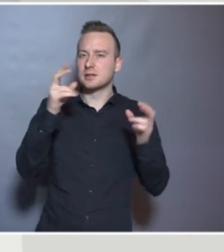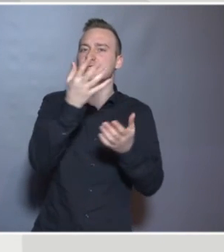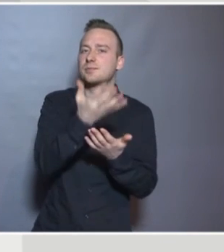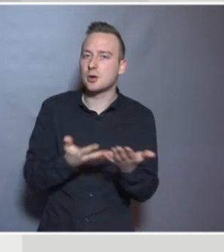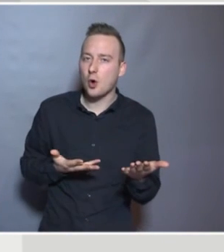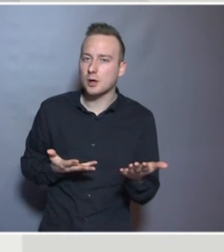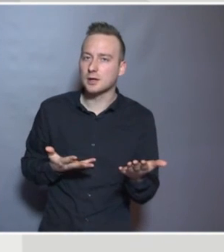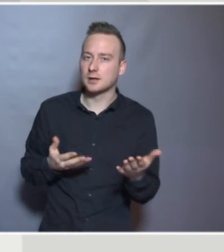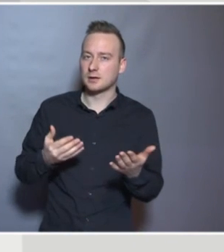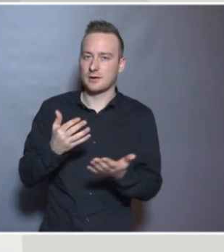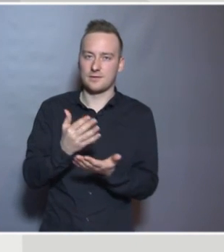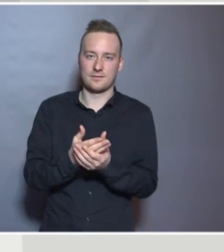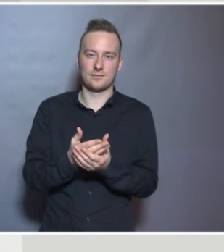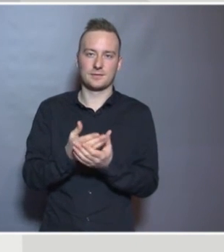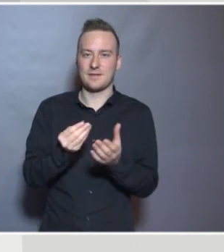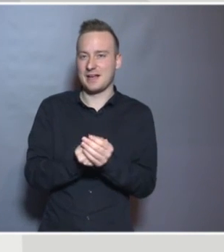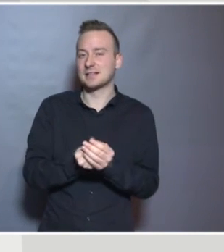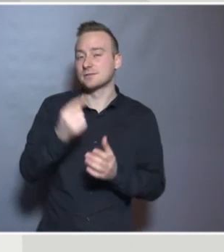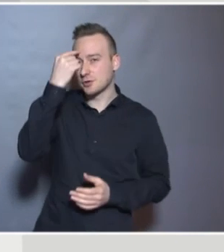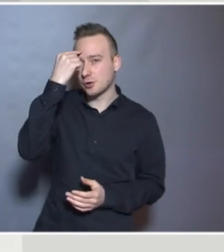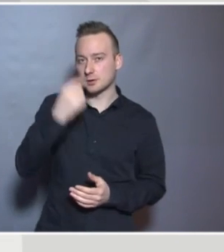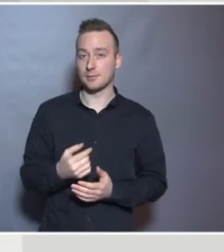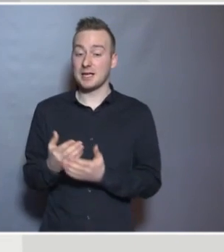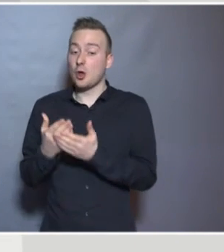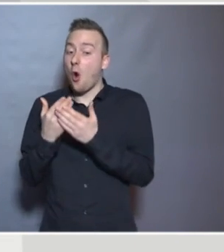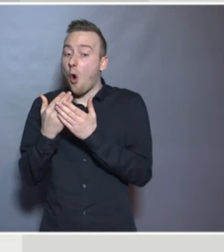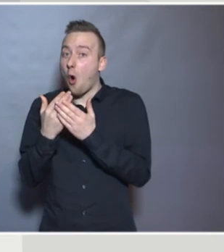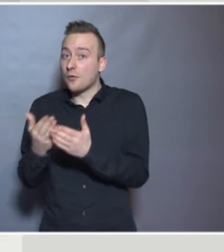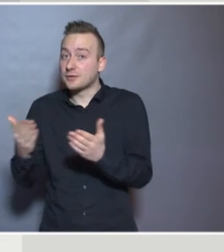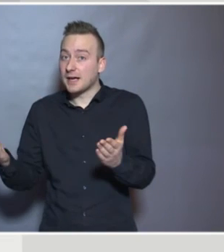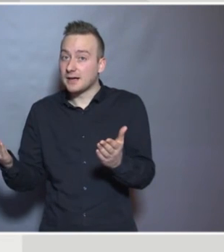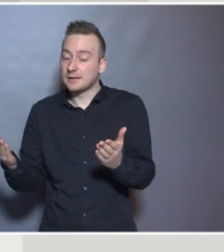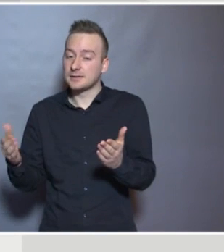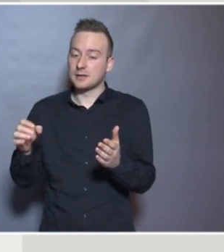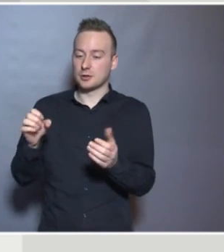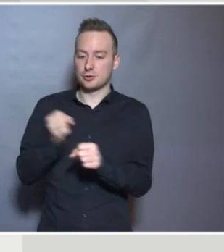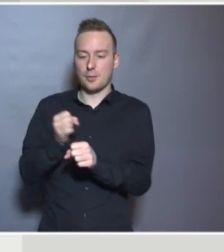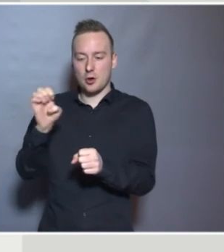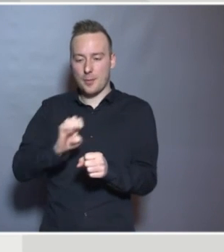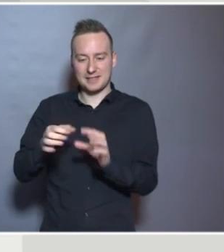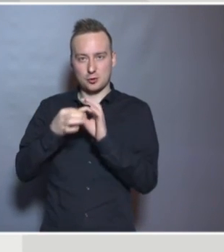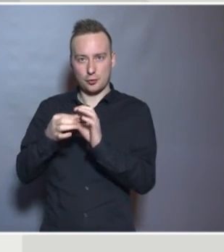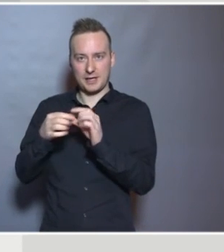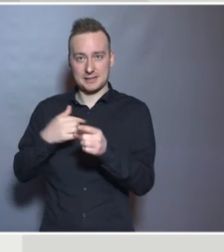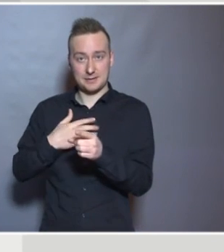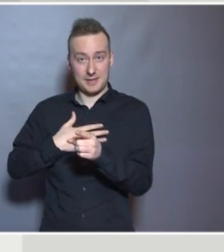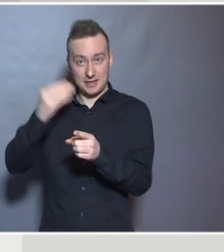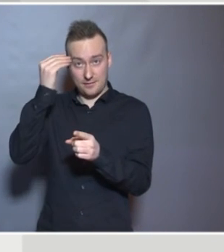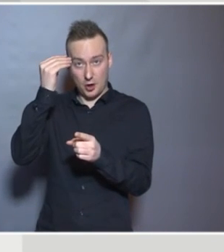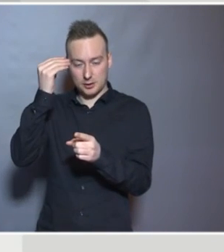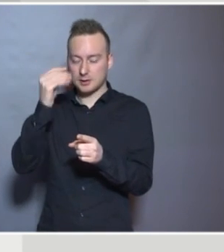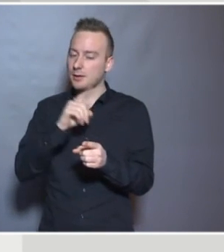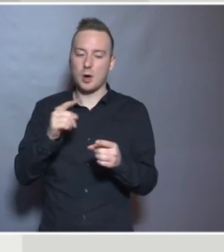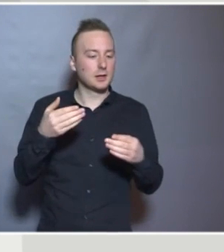But more often than not, my experience of working in European contexts is not just between